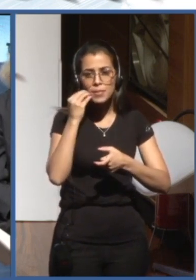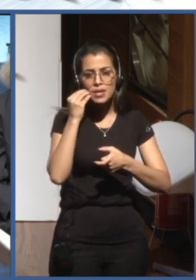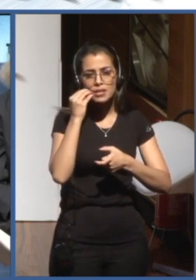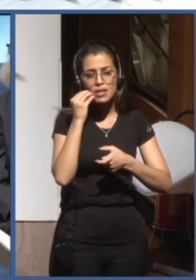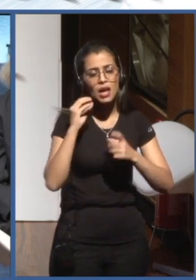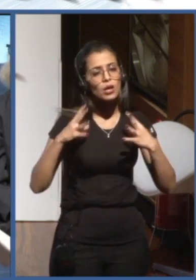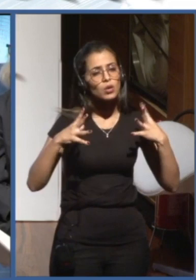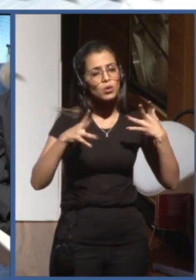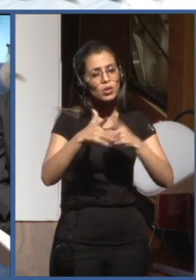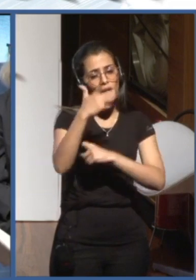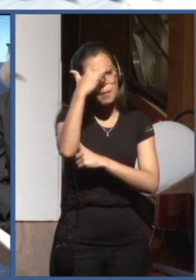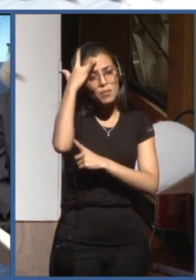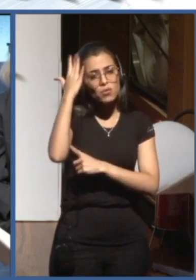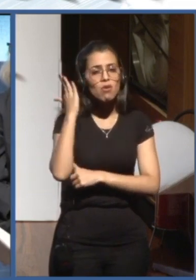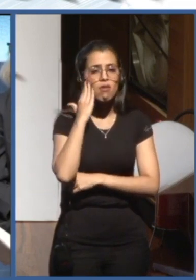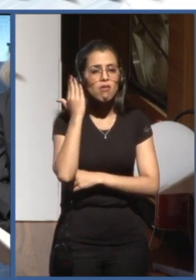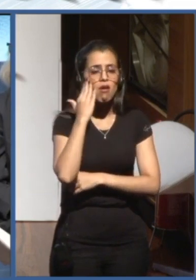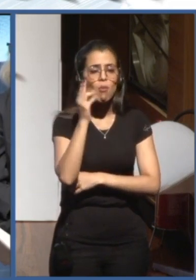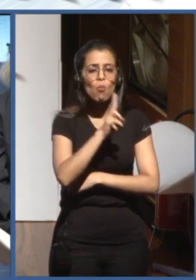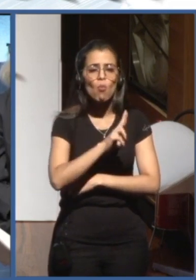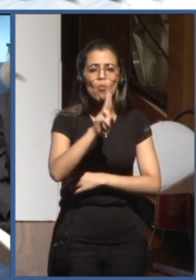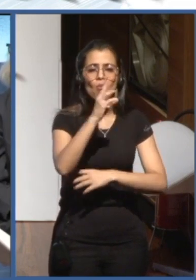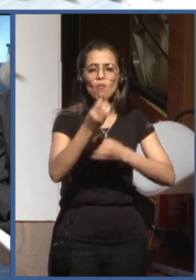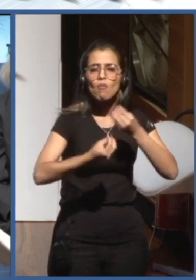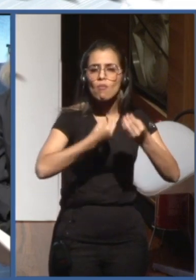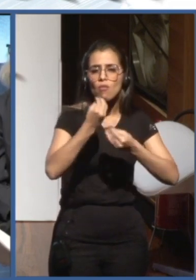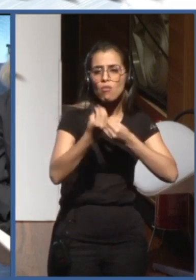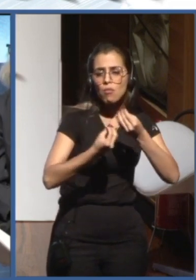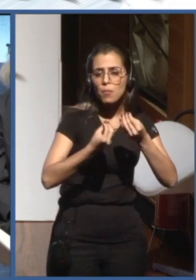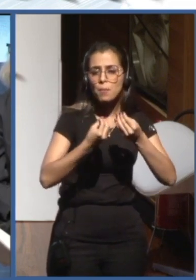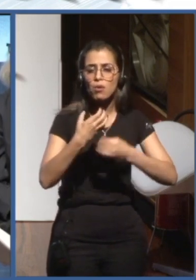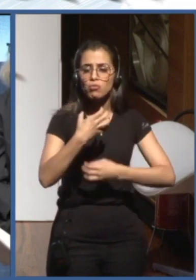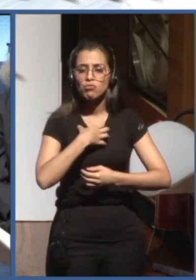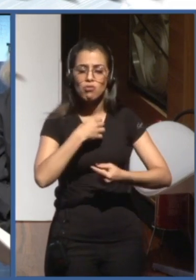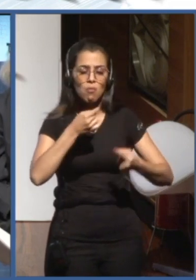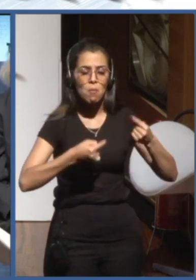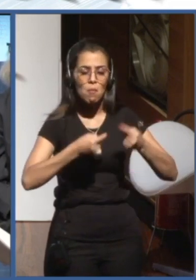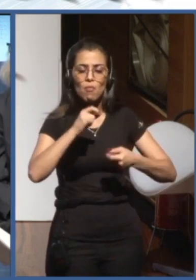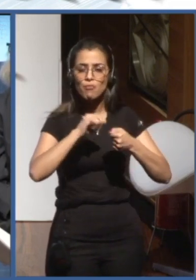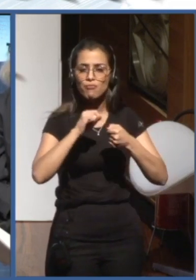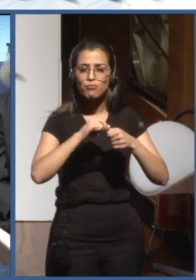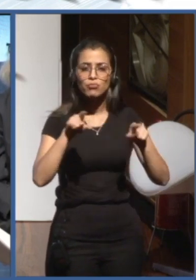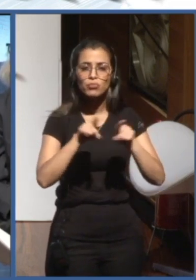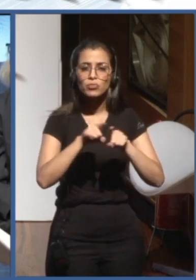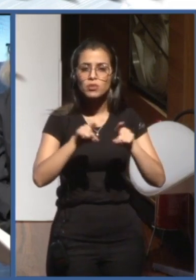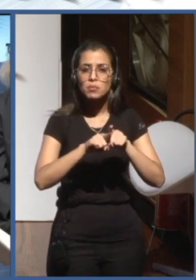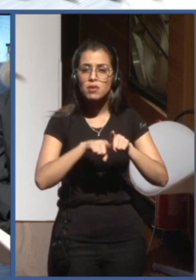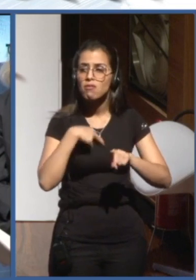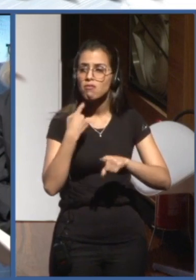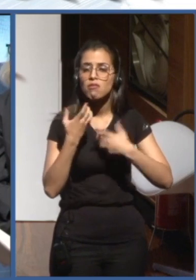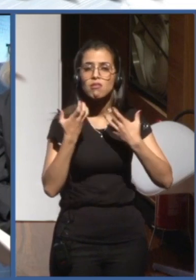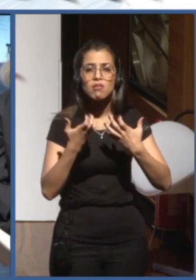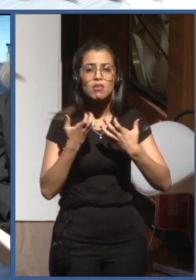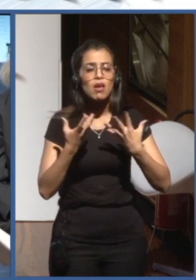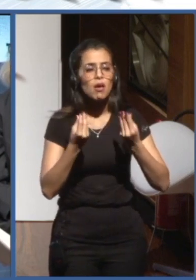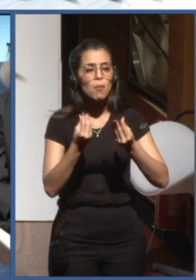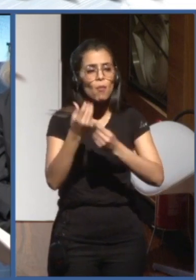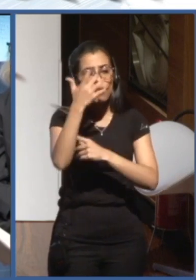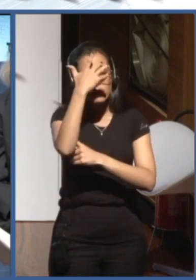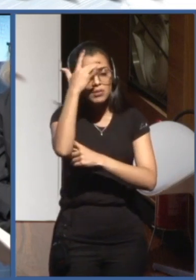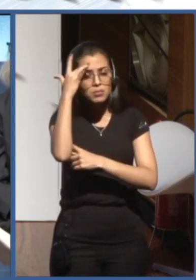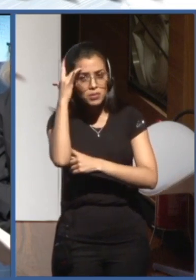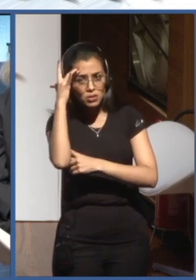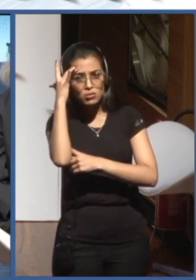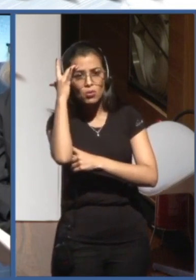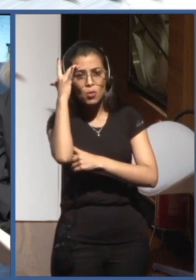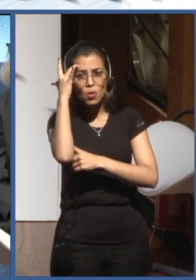makers to different people around the world who are interested by AI but not as the expert yet in this field and so if ever you check this resource which will be available